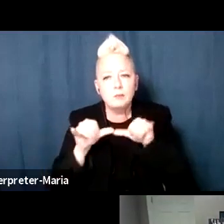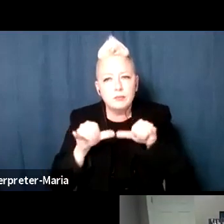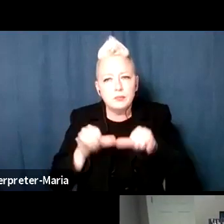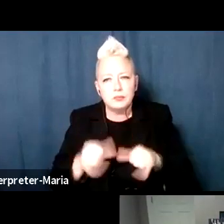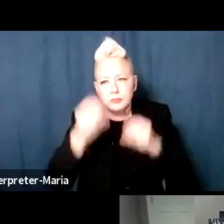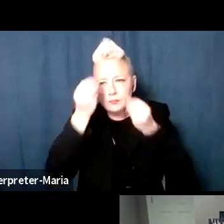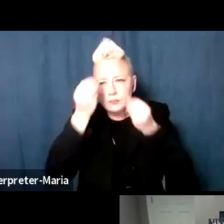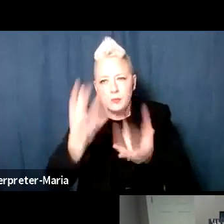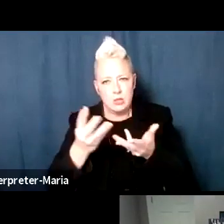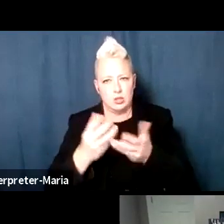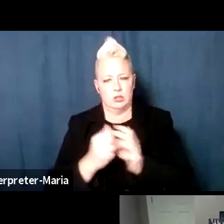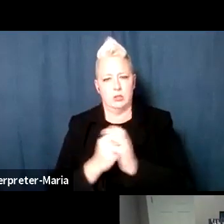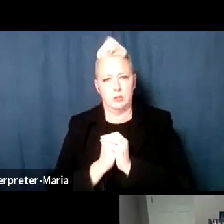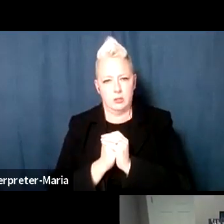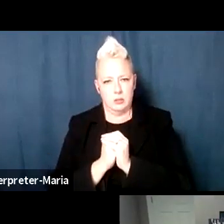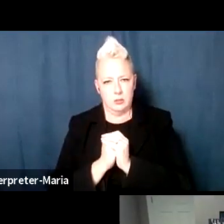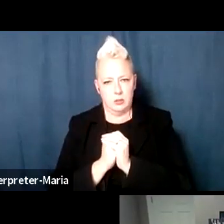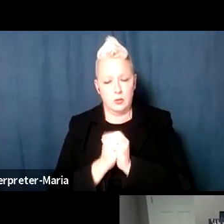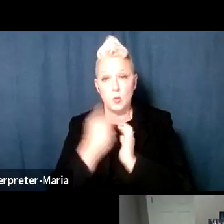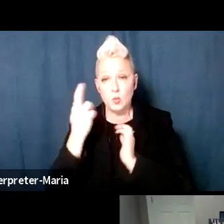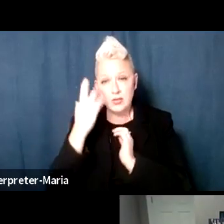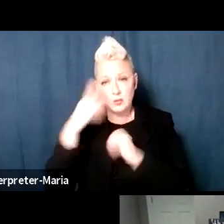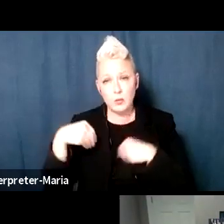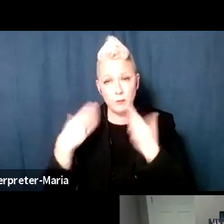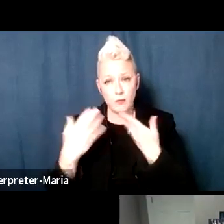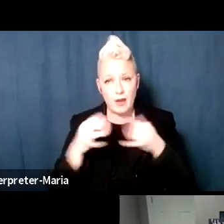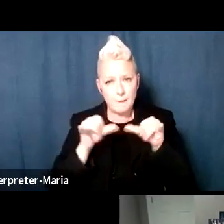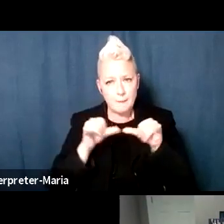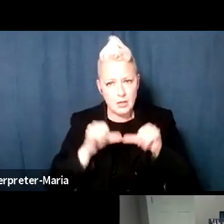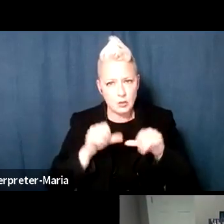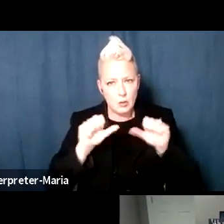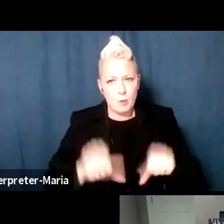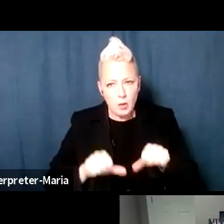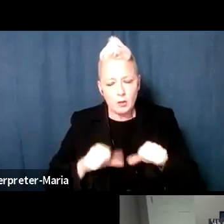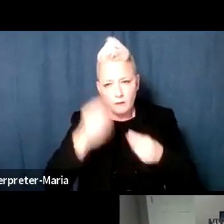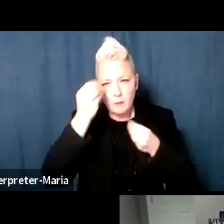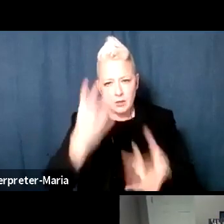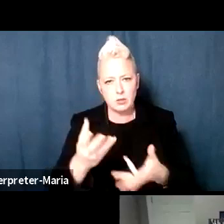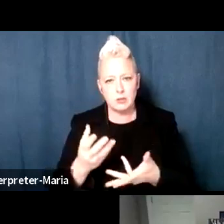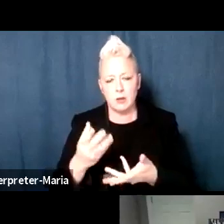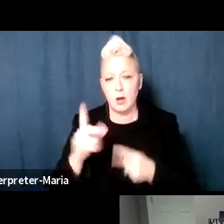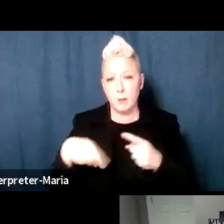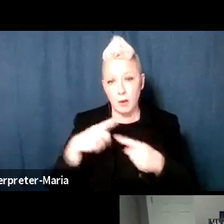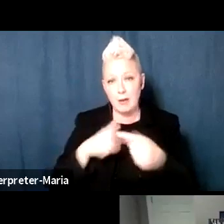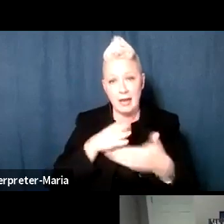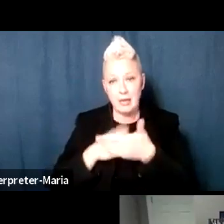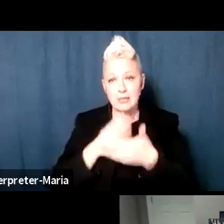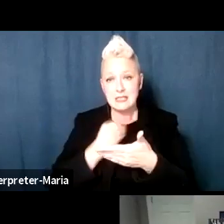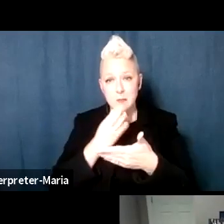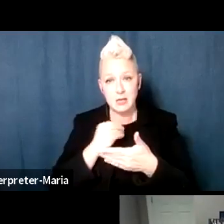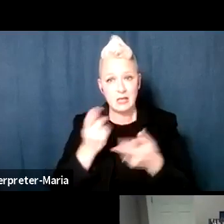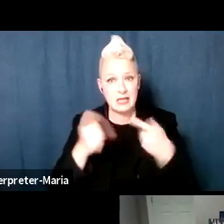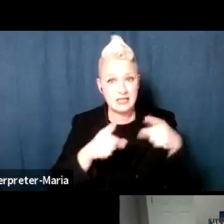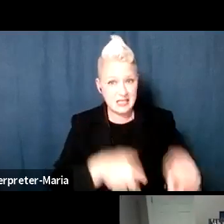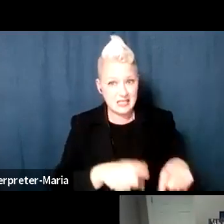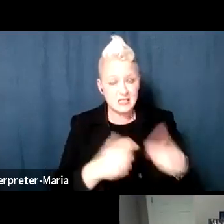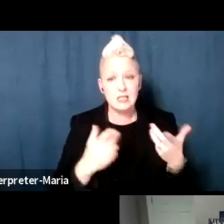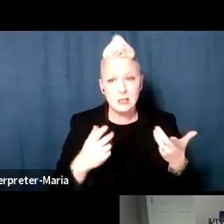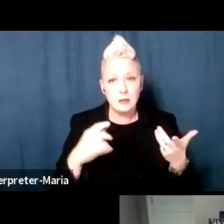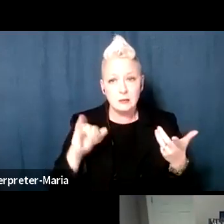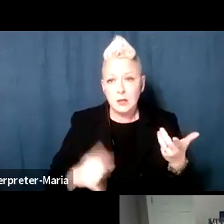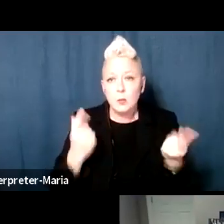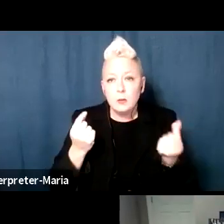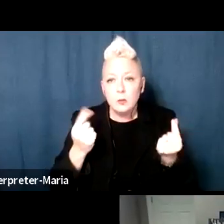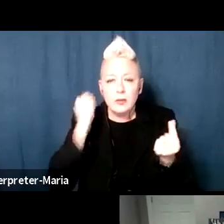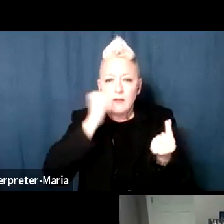And the reason we provide the quantitative information about anti-Semitic incidents is because that is what we are doing every day.